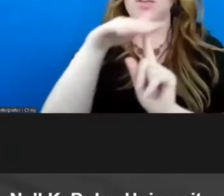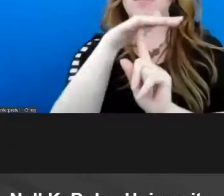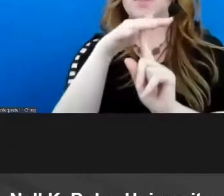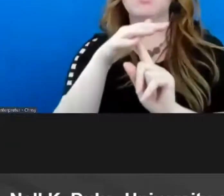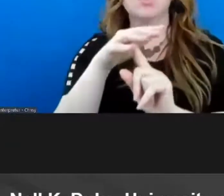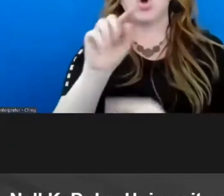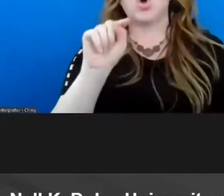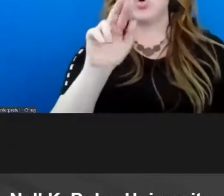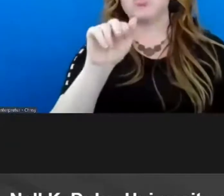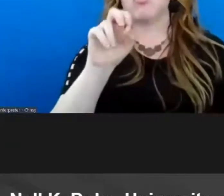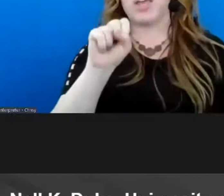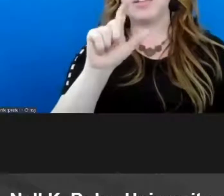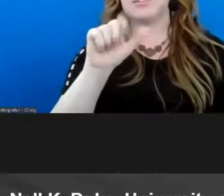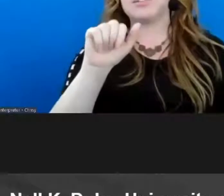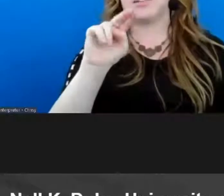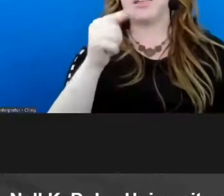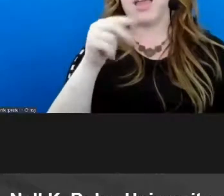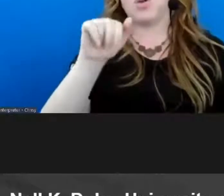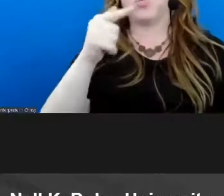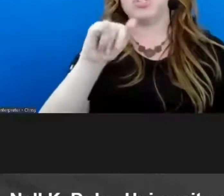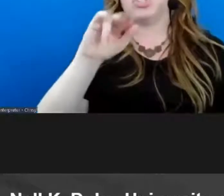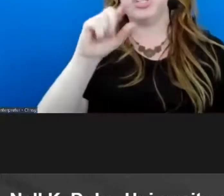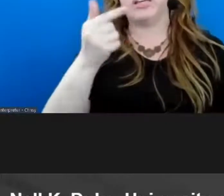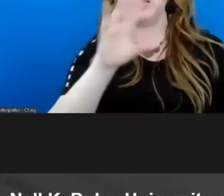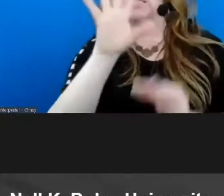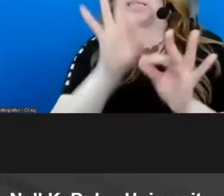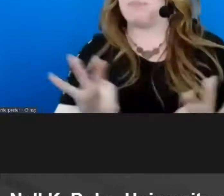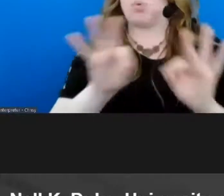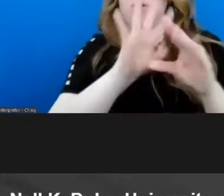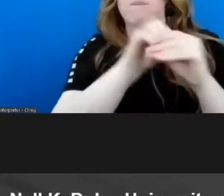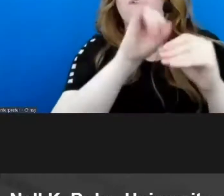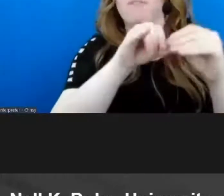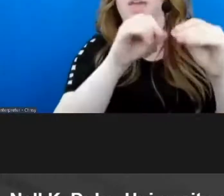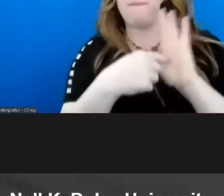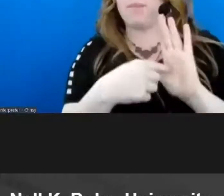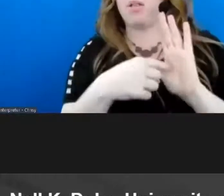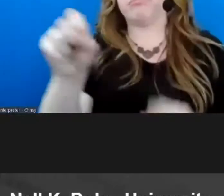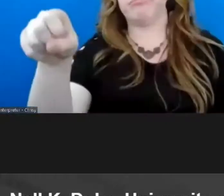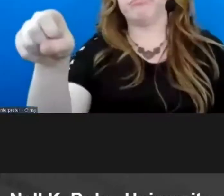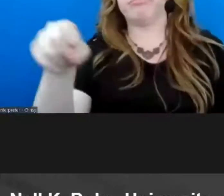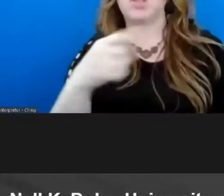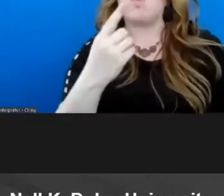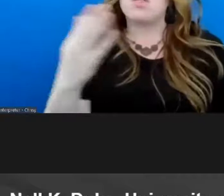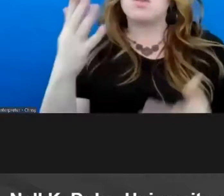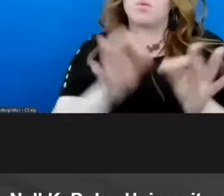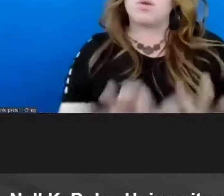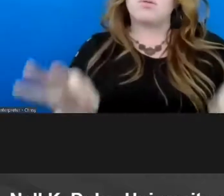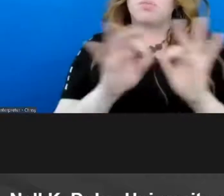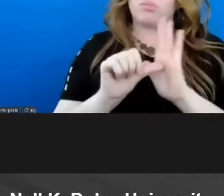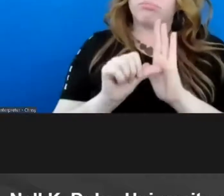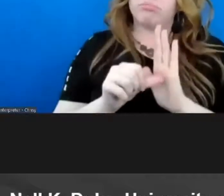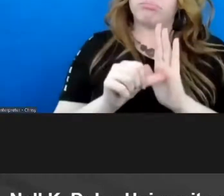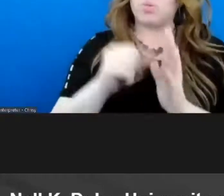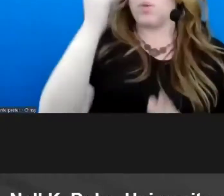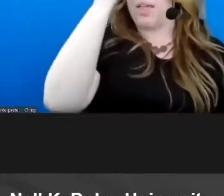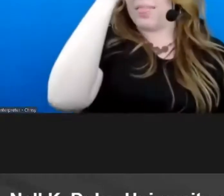um has an important place in the model um and i think that one thing we really want to make sure that we're thinking about when we're